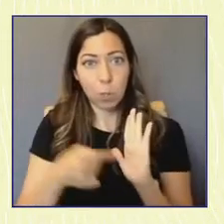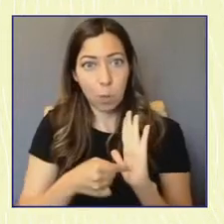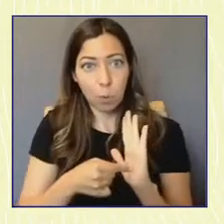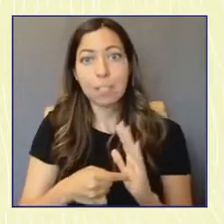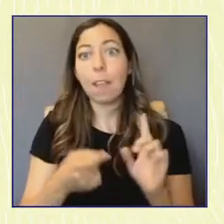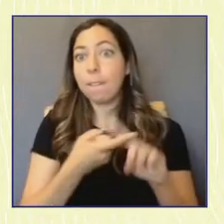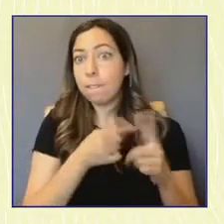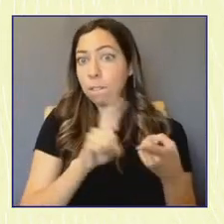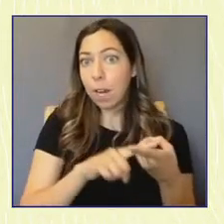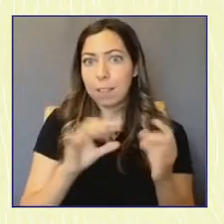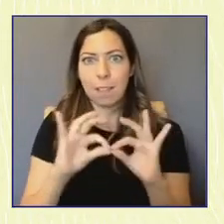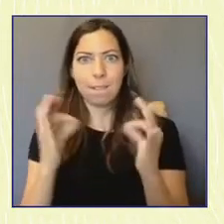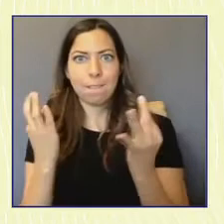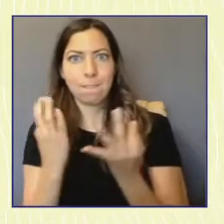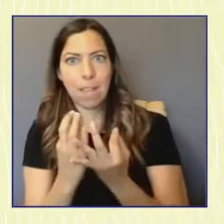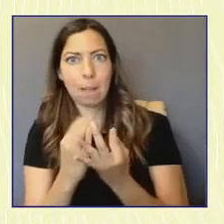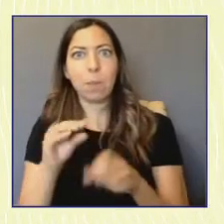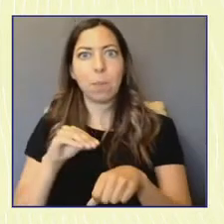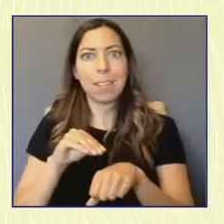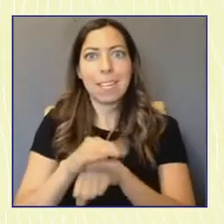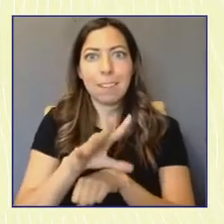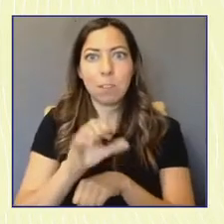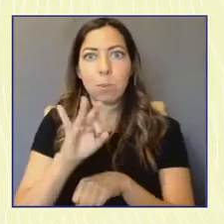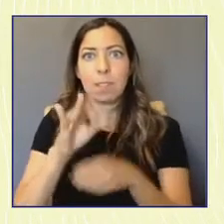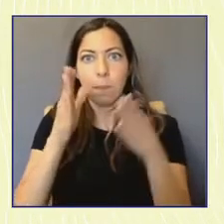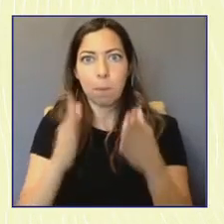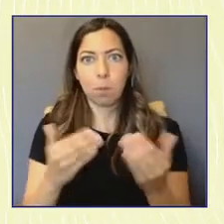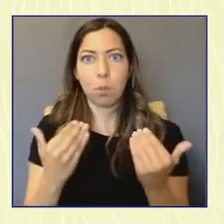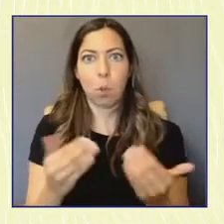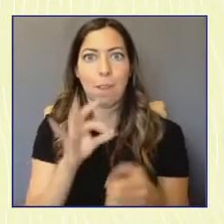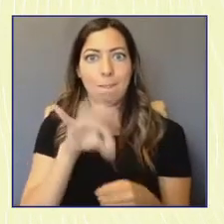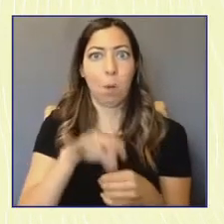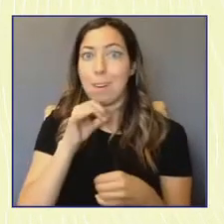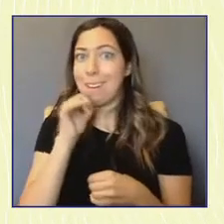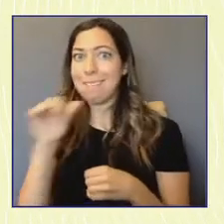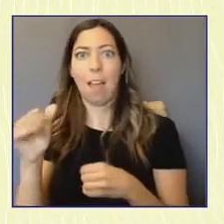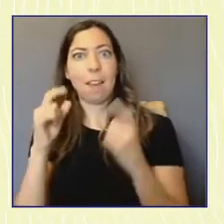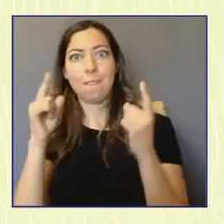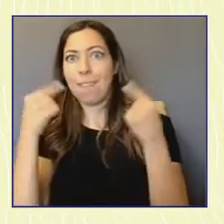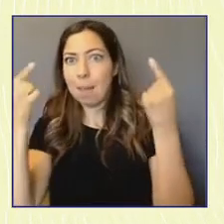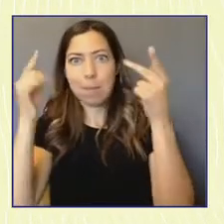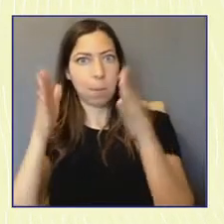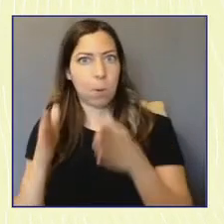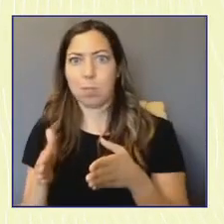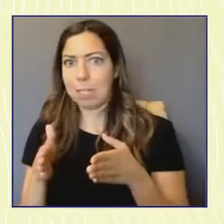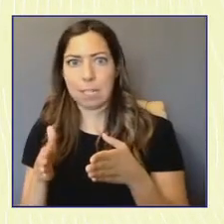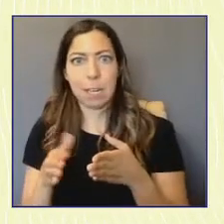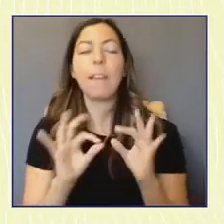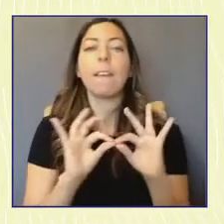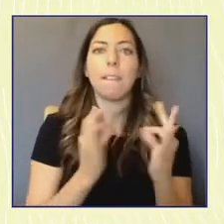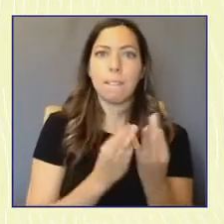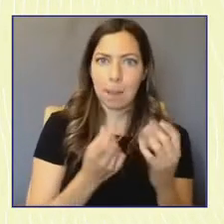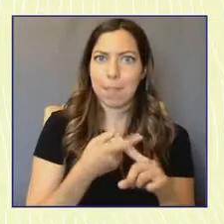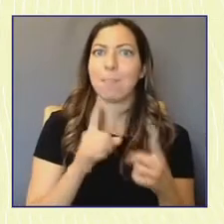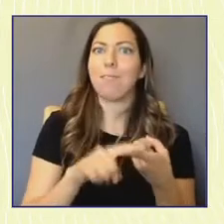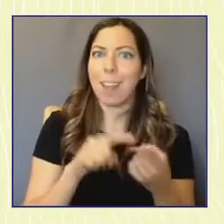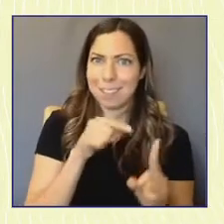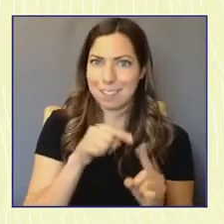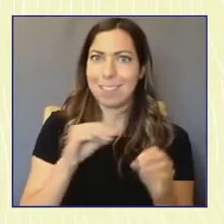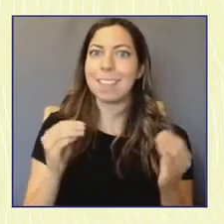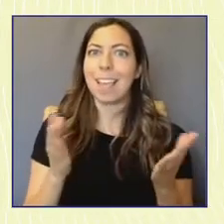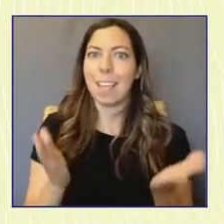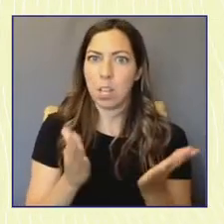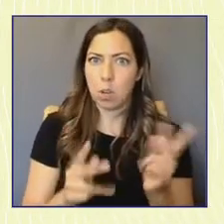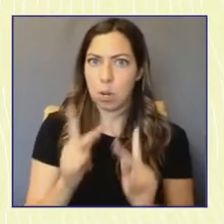not a Snapchatter voted than a celebrity and so we need to make sure we're doing is educating every Snapchatter to understand the influential